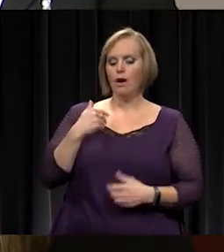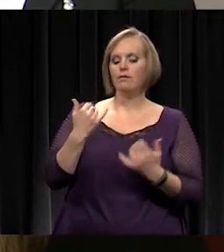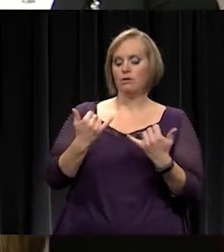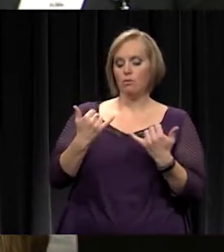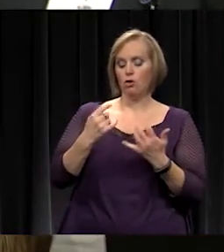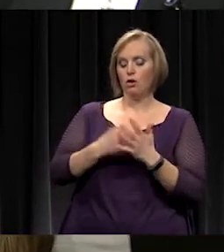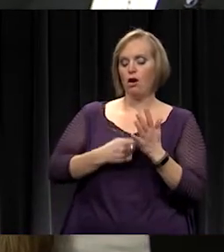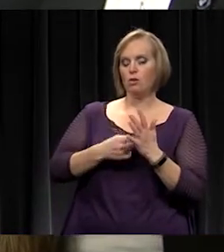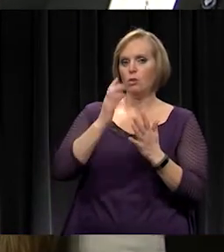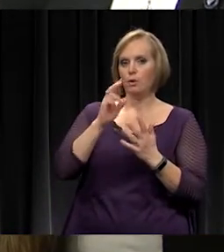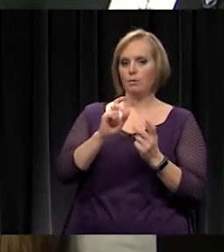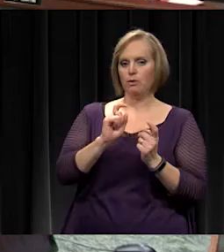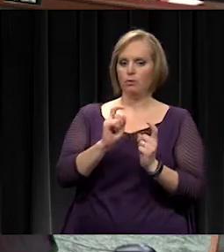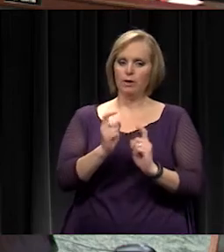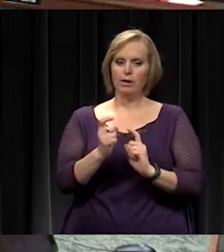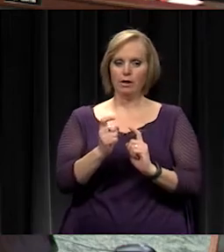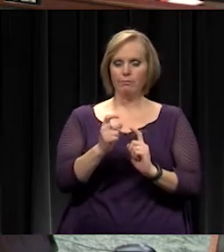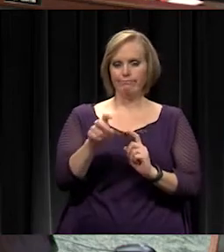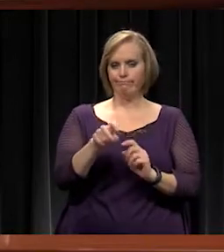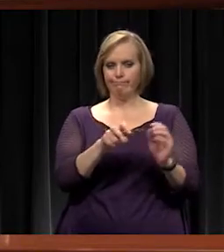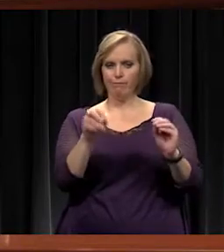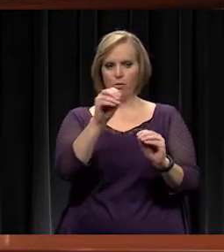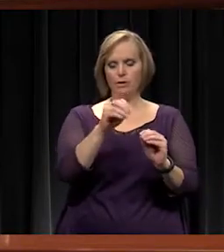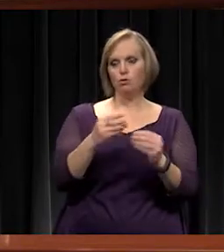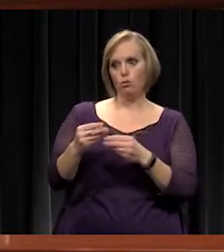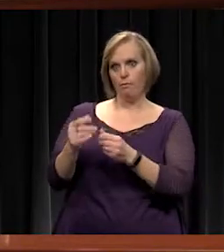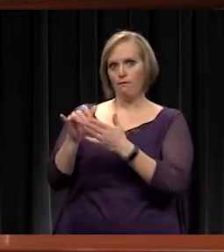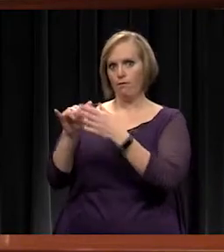reprioritizing in order to pay for this. Yeah.